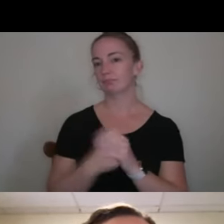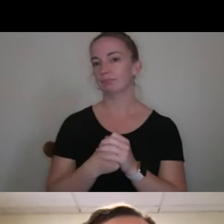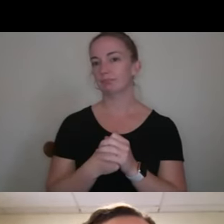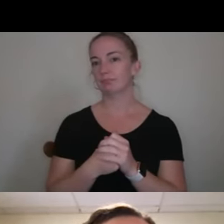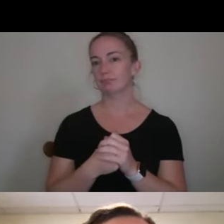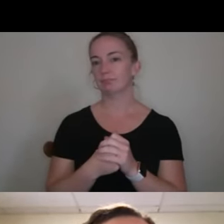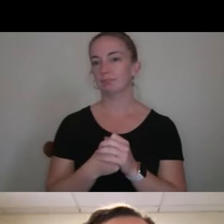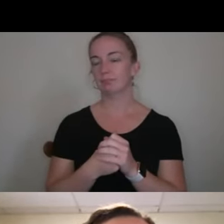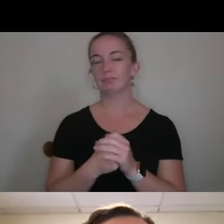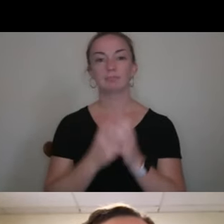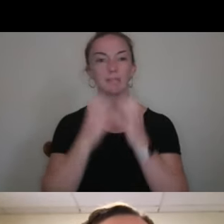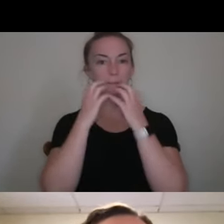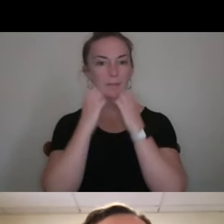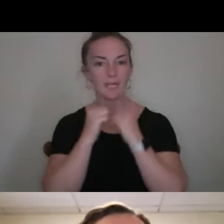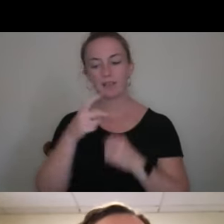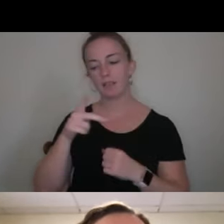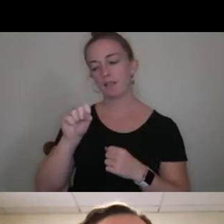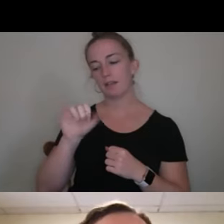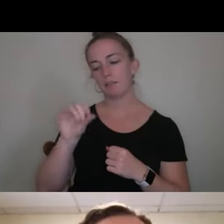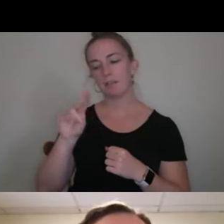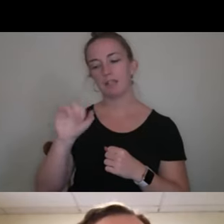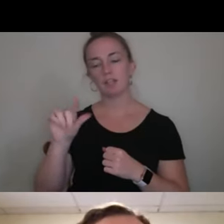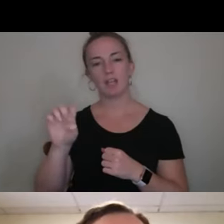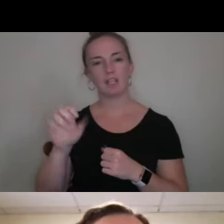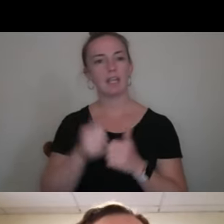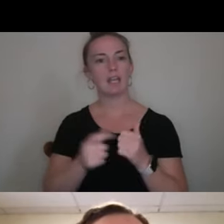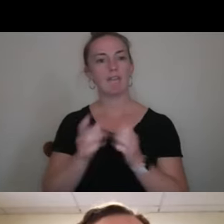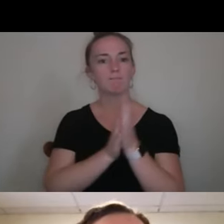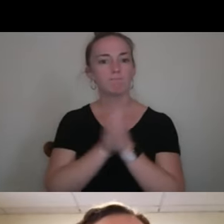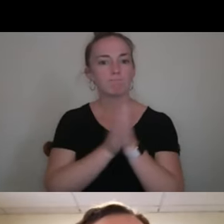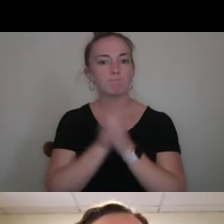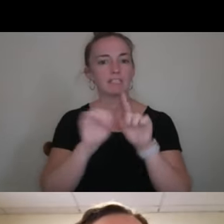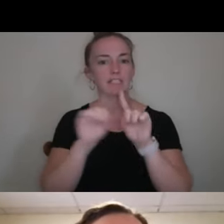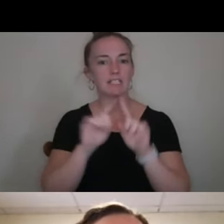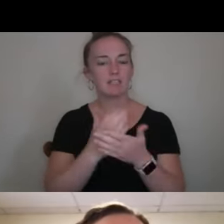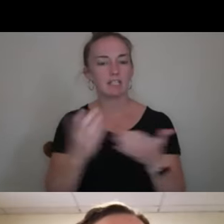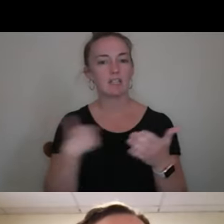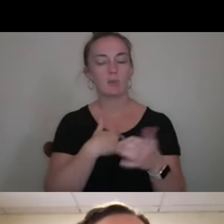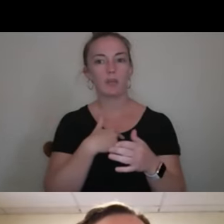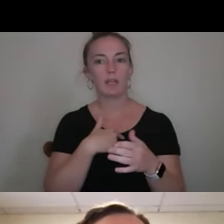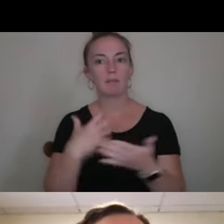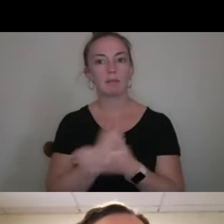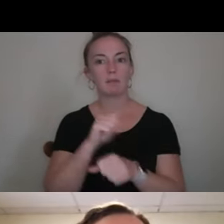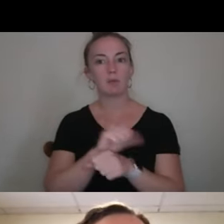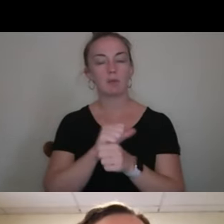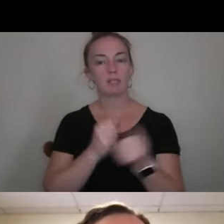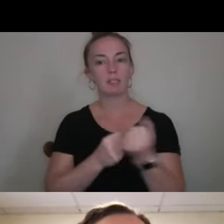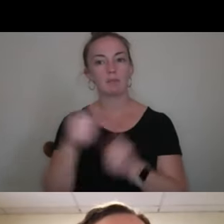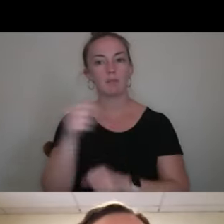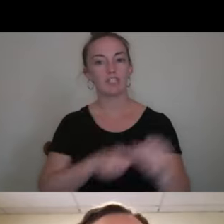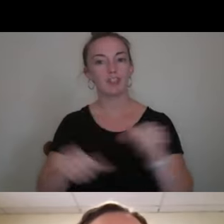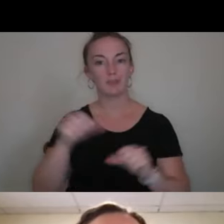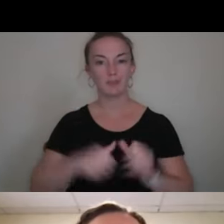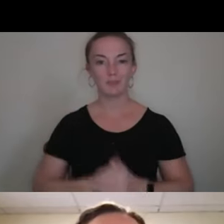I would say passionate. Everybody's passionate about different things, but we get to work to support each other through our diverse set of passions.